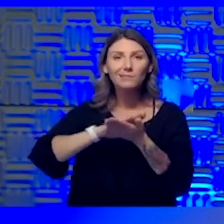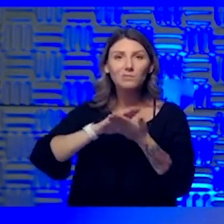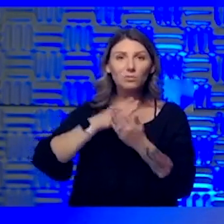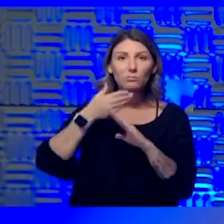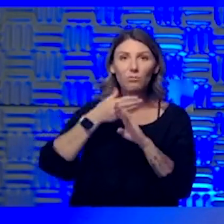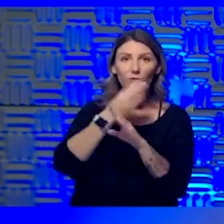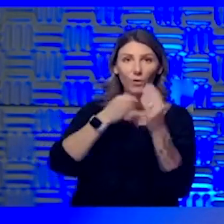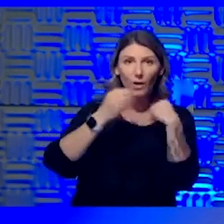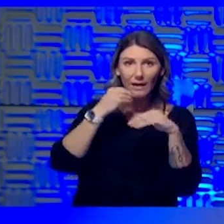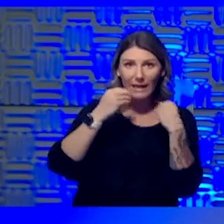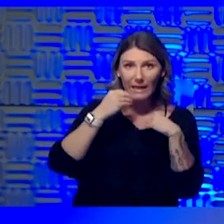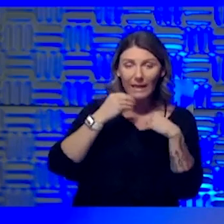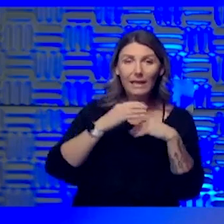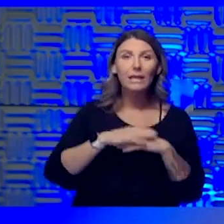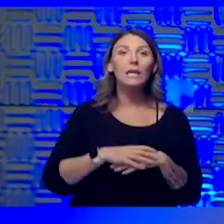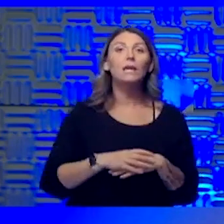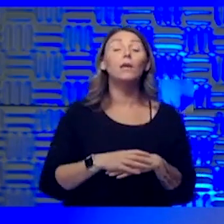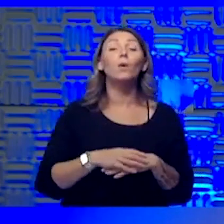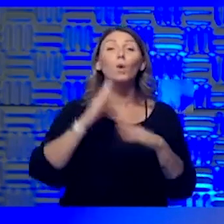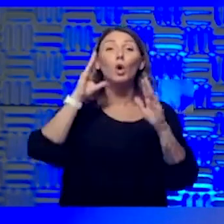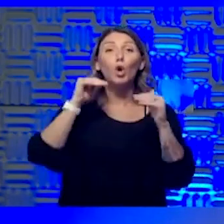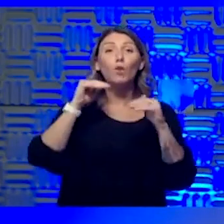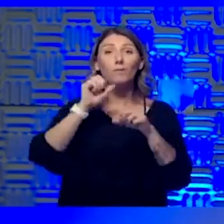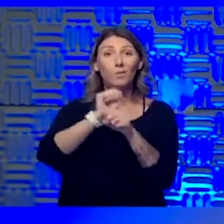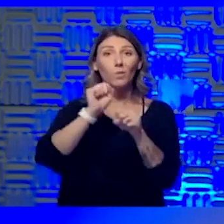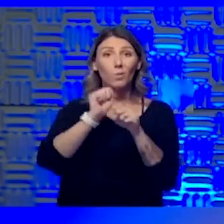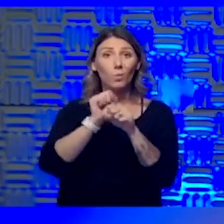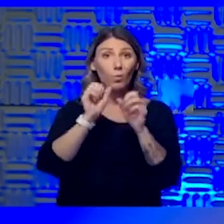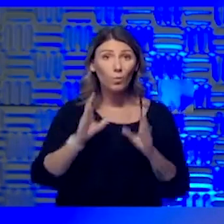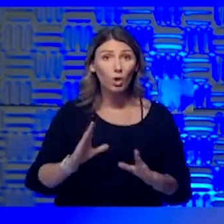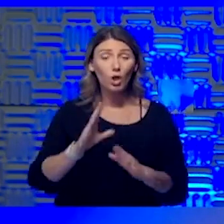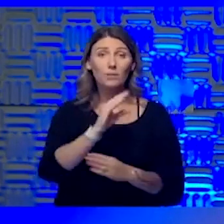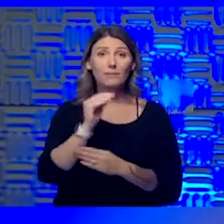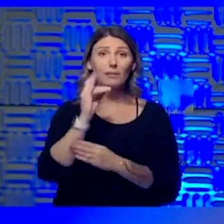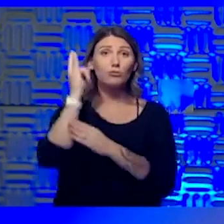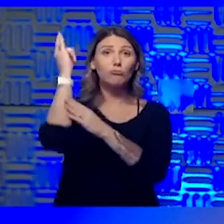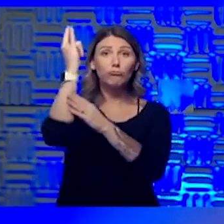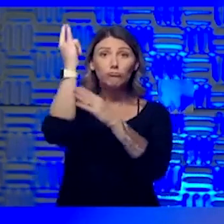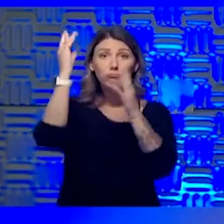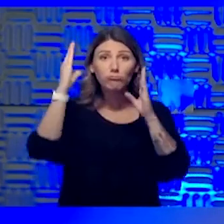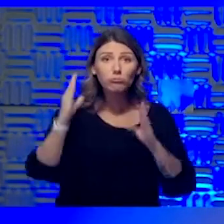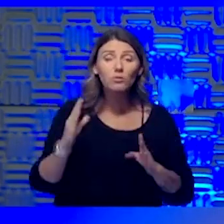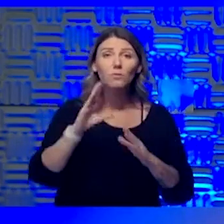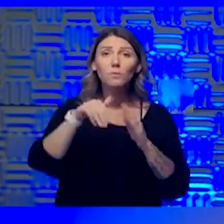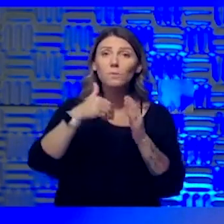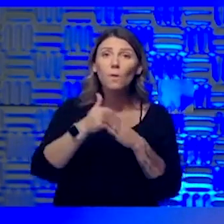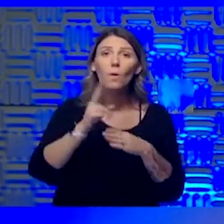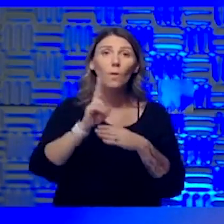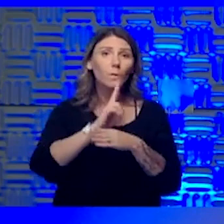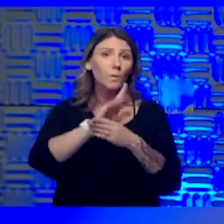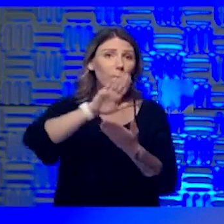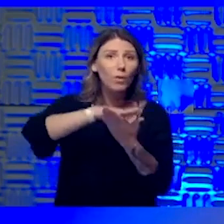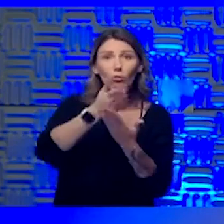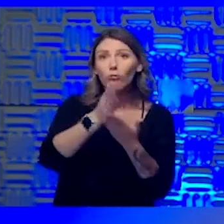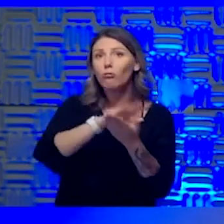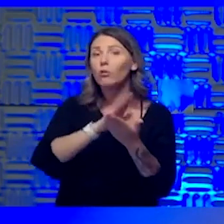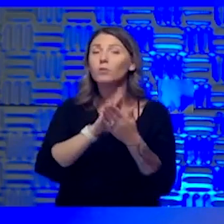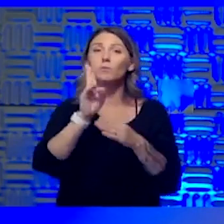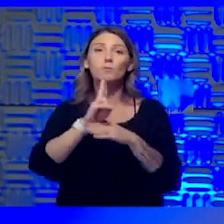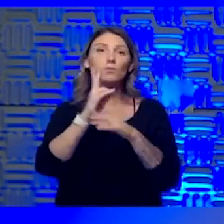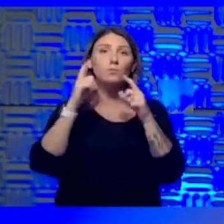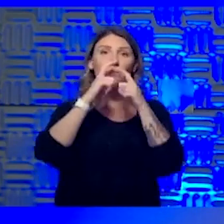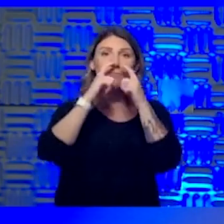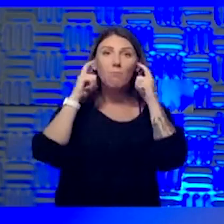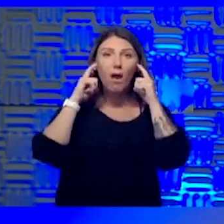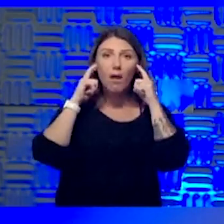the employees will have masks on the servers, um, the waiters, waitresses, cooks, things of that nature. Those are